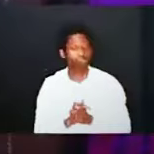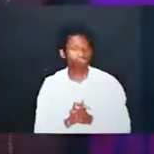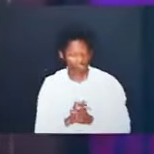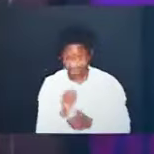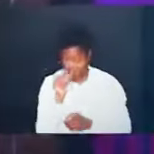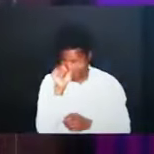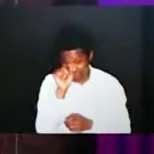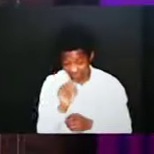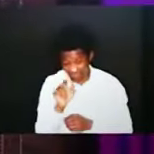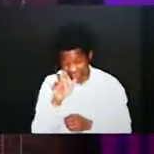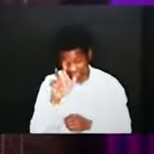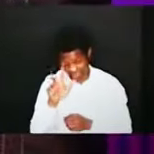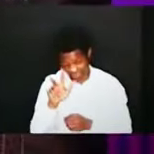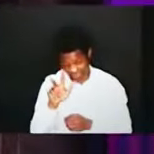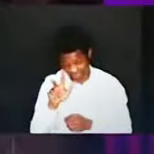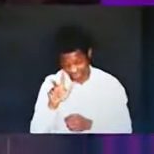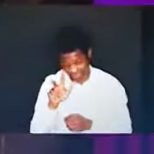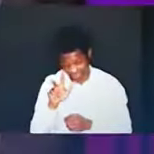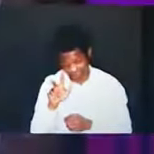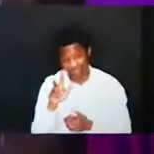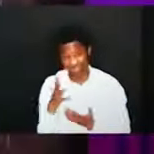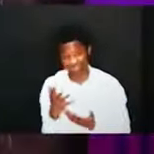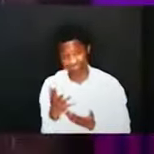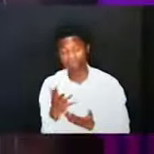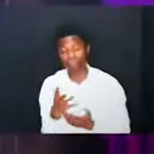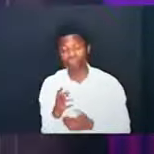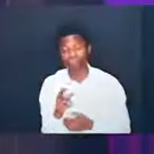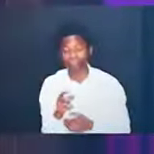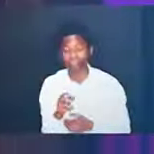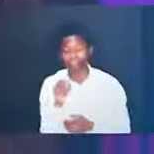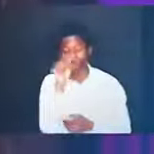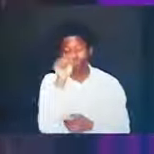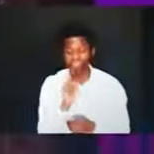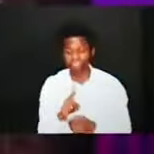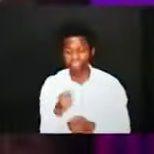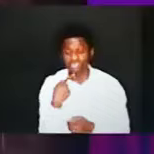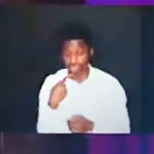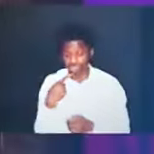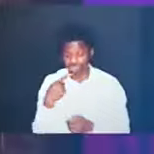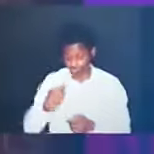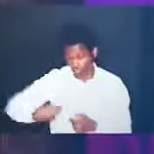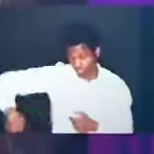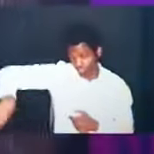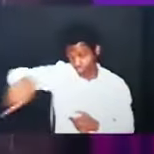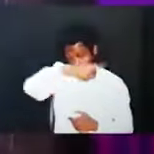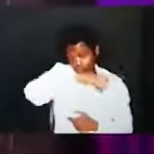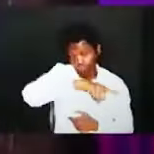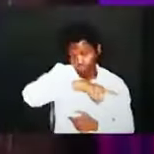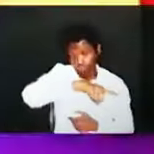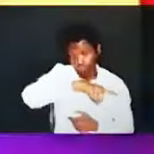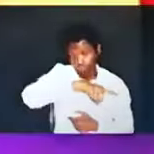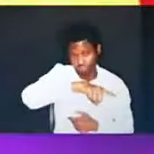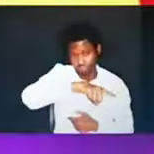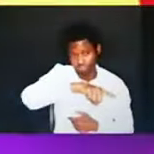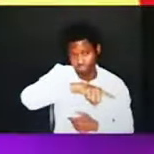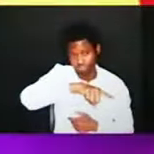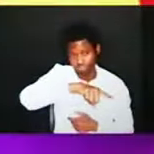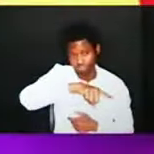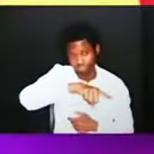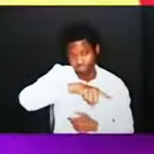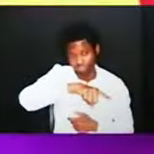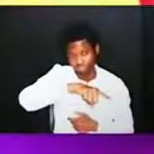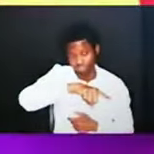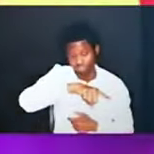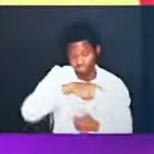there verse 1 he says you as for you so now he is talking to his congregation and he says